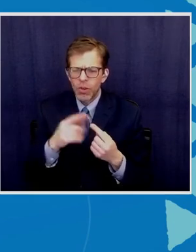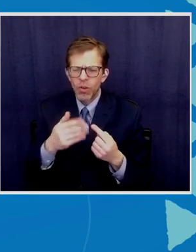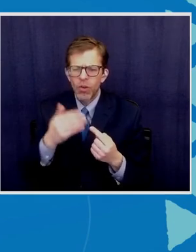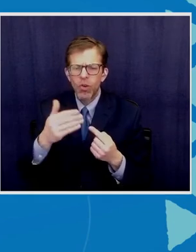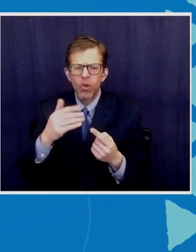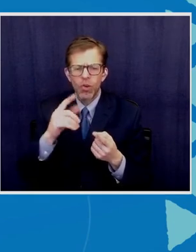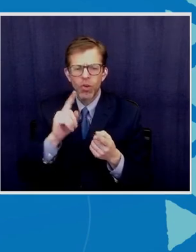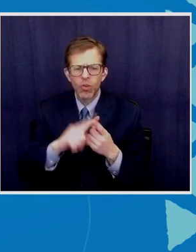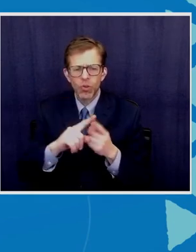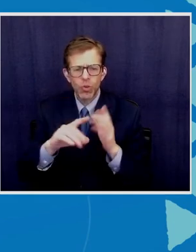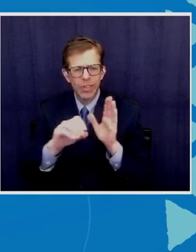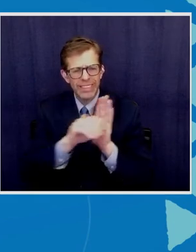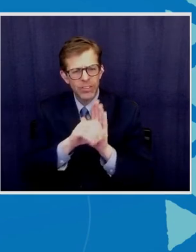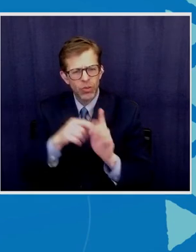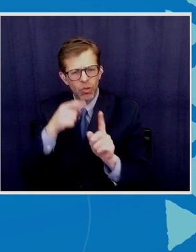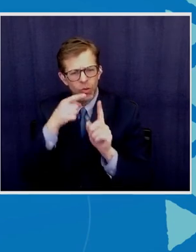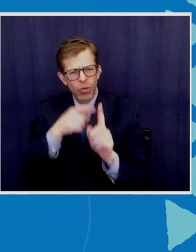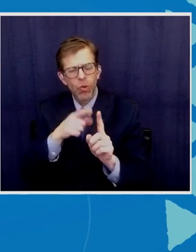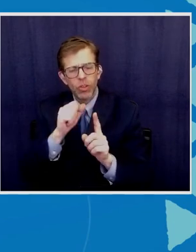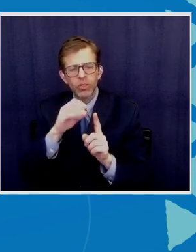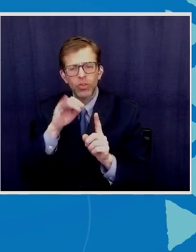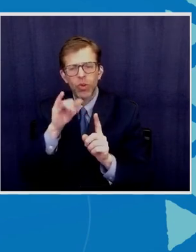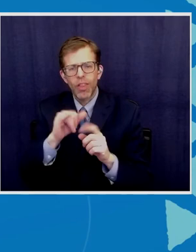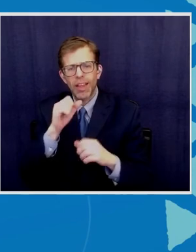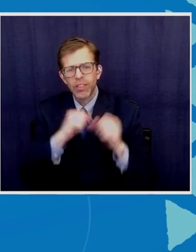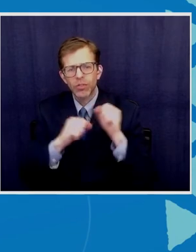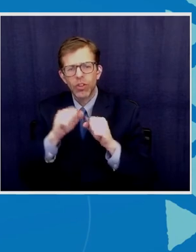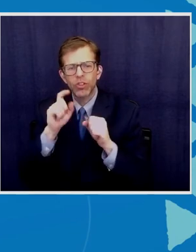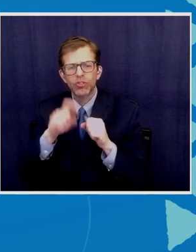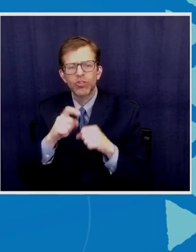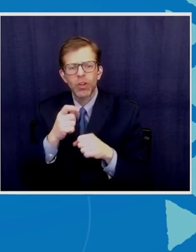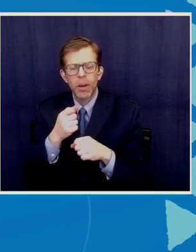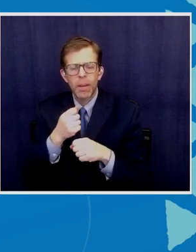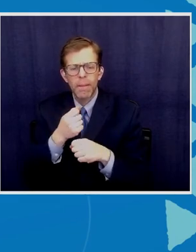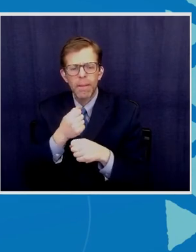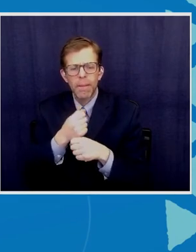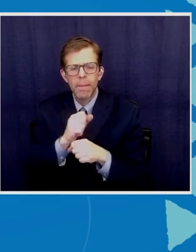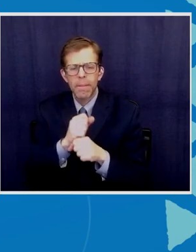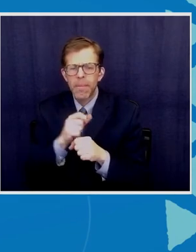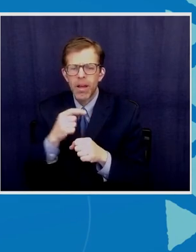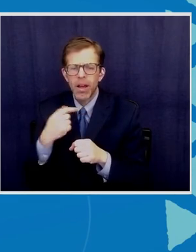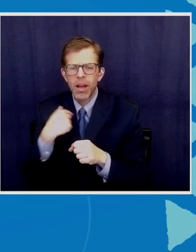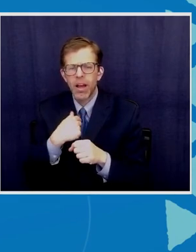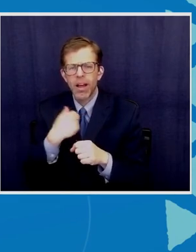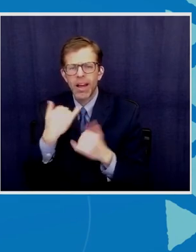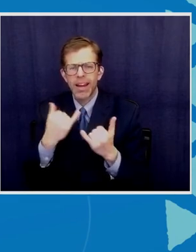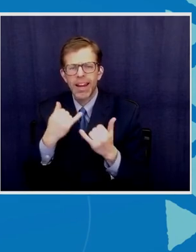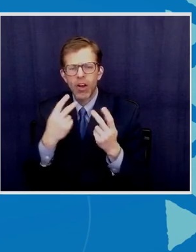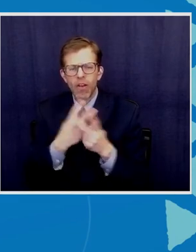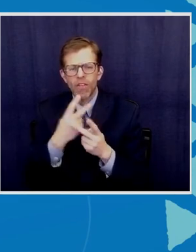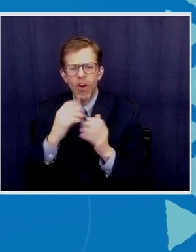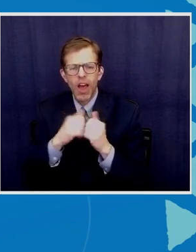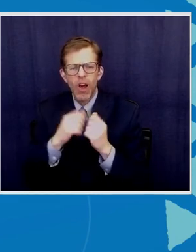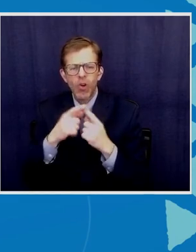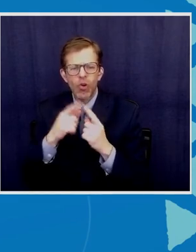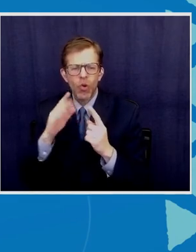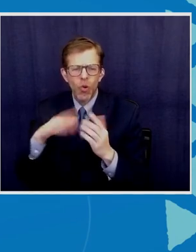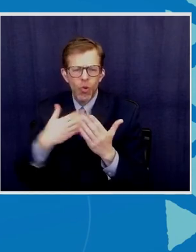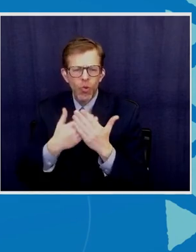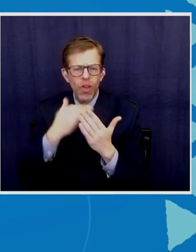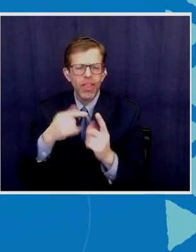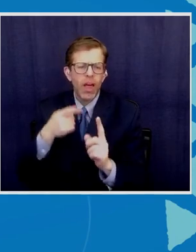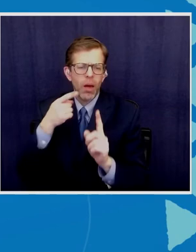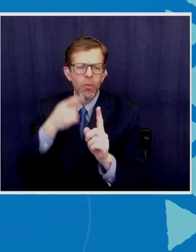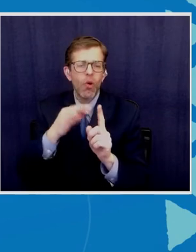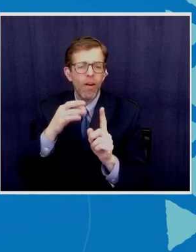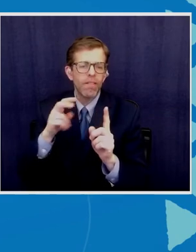the strategies and decision-making makers should now think on how to reach the point of tolerance zero as they said